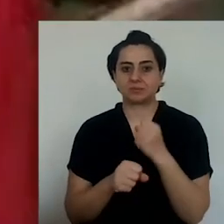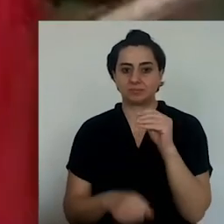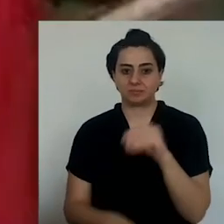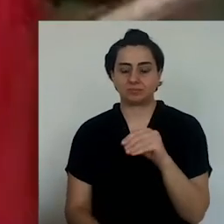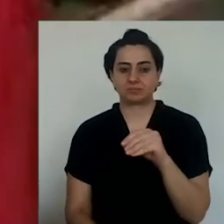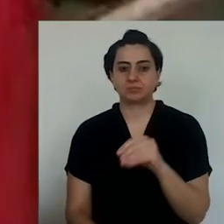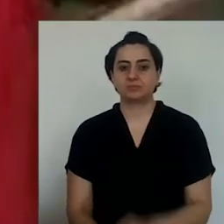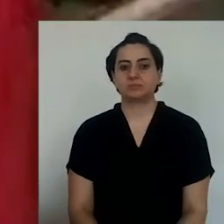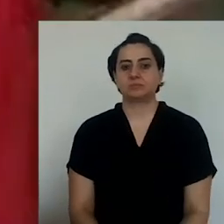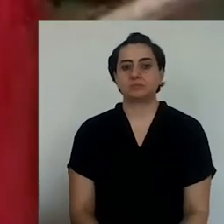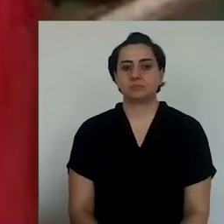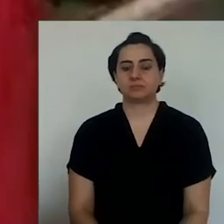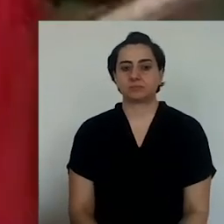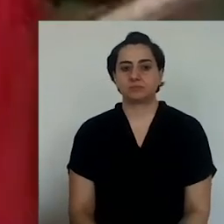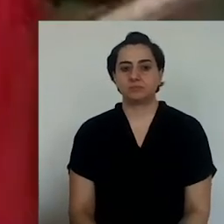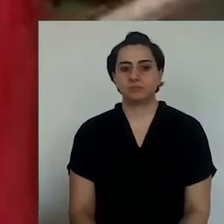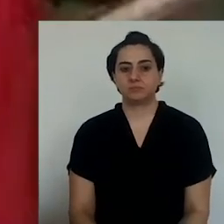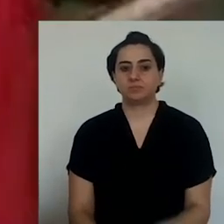here.